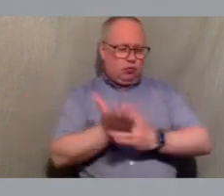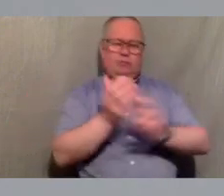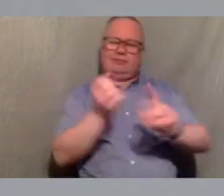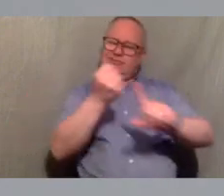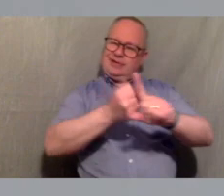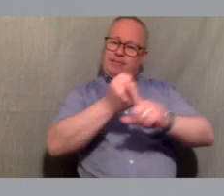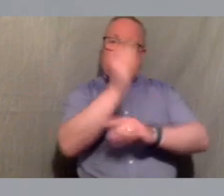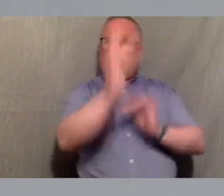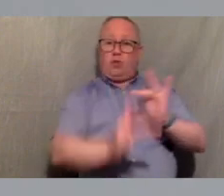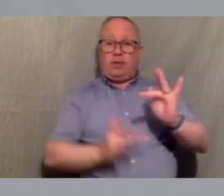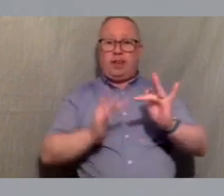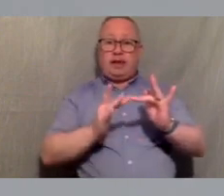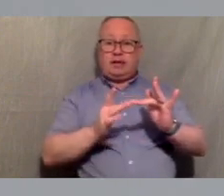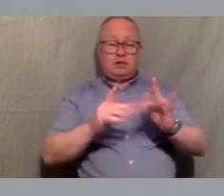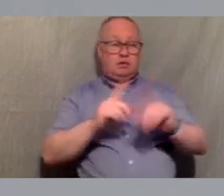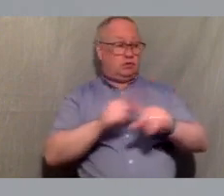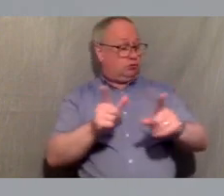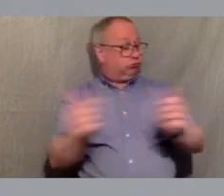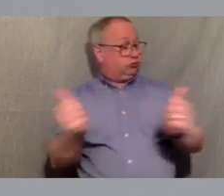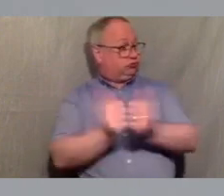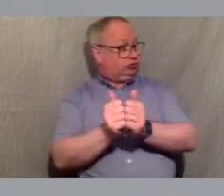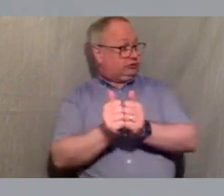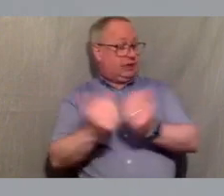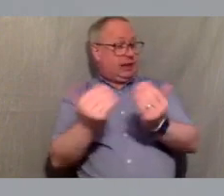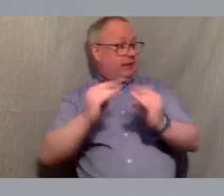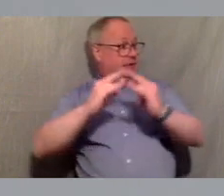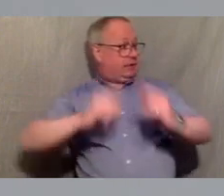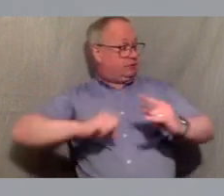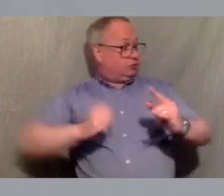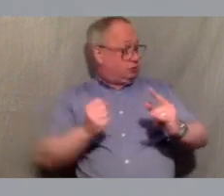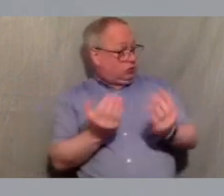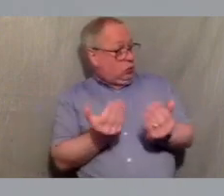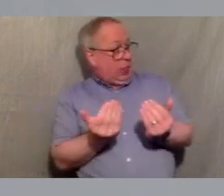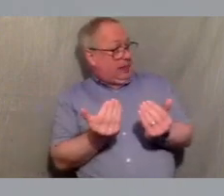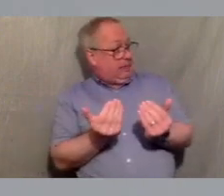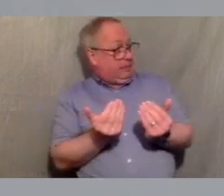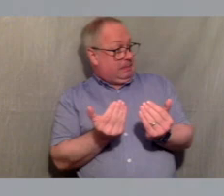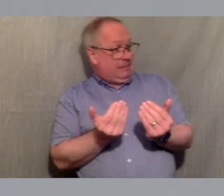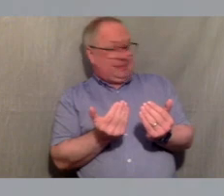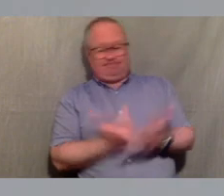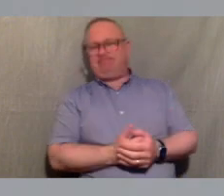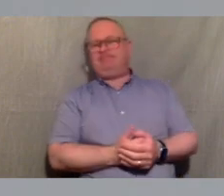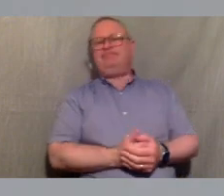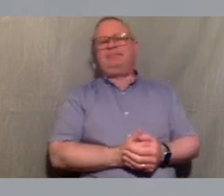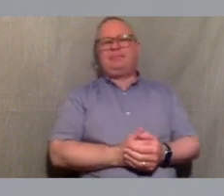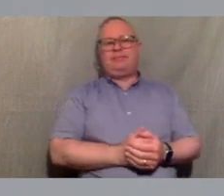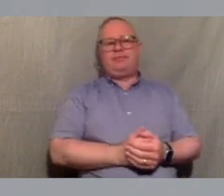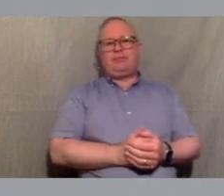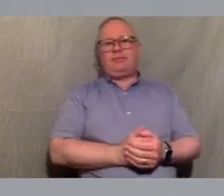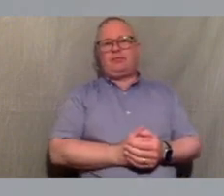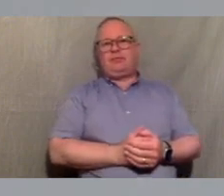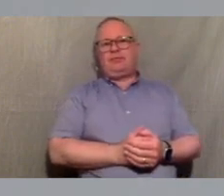anyone who shares the values of climate camp scotland is very welcome to join so that's that plug out of the way uh so